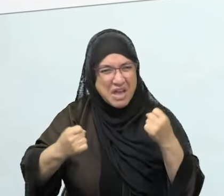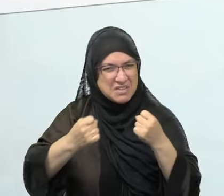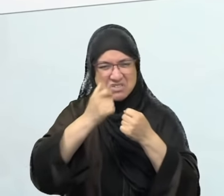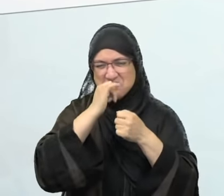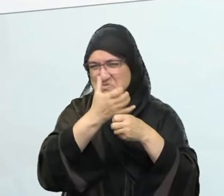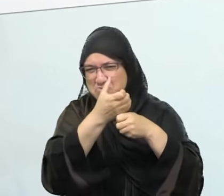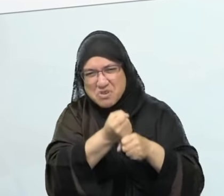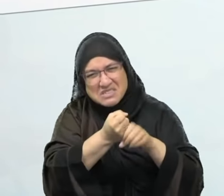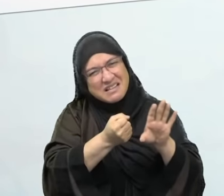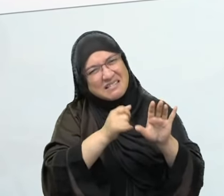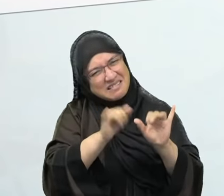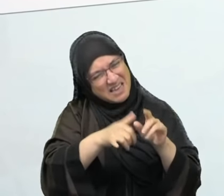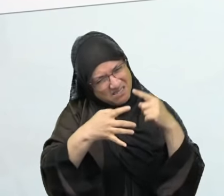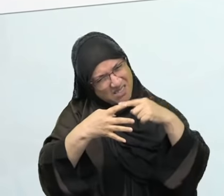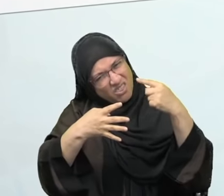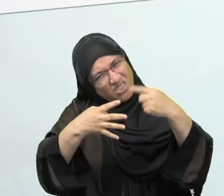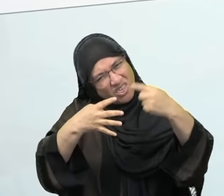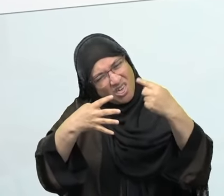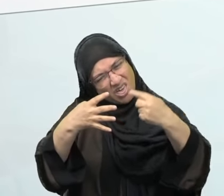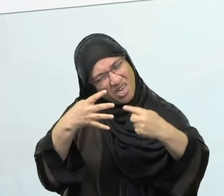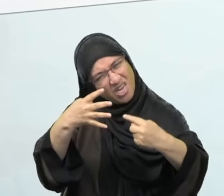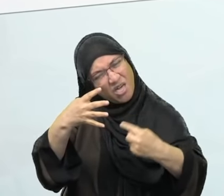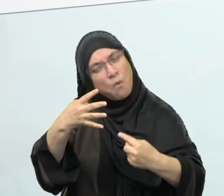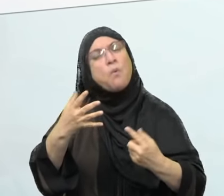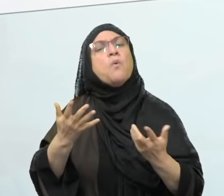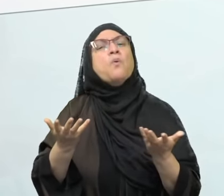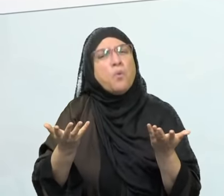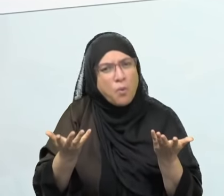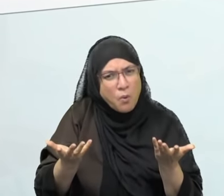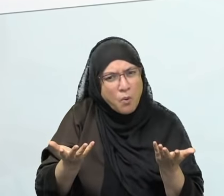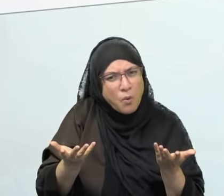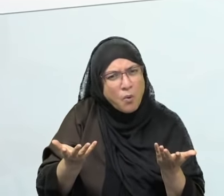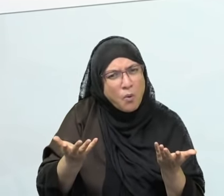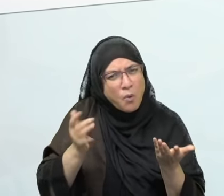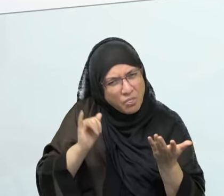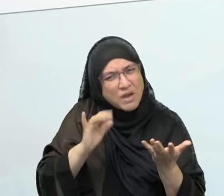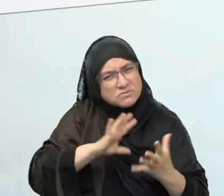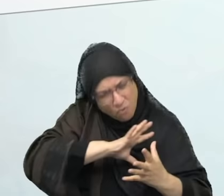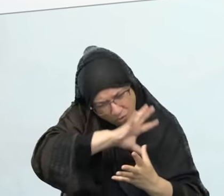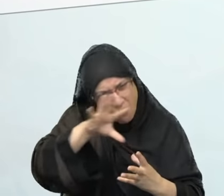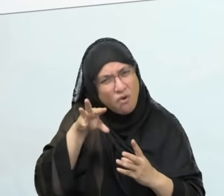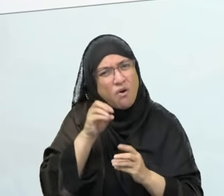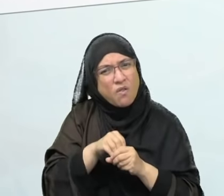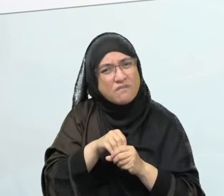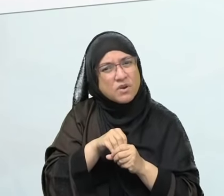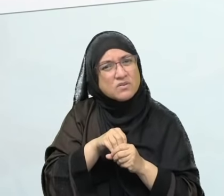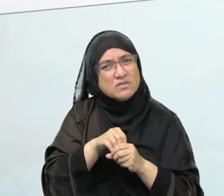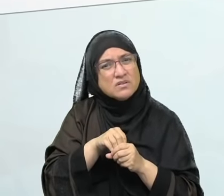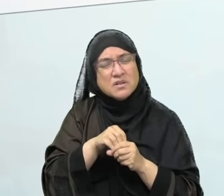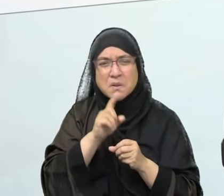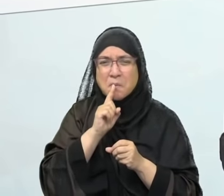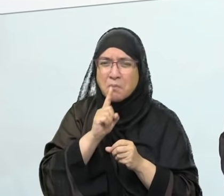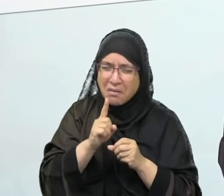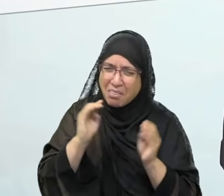three things are all just forms of lying. The breaking of a promise is a lie that